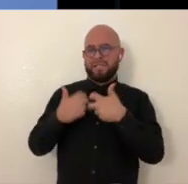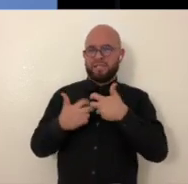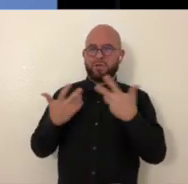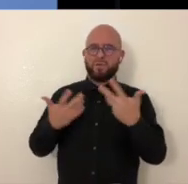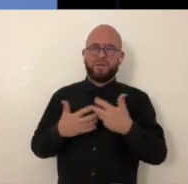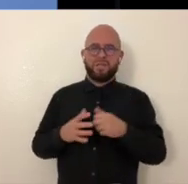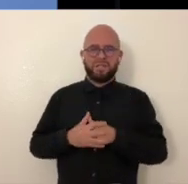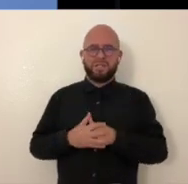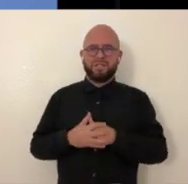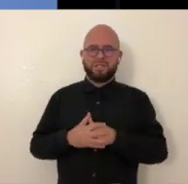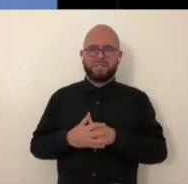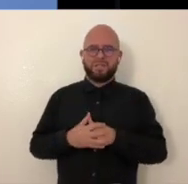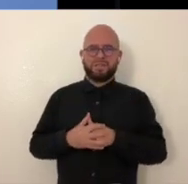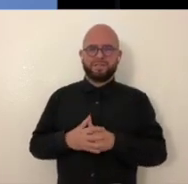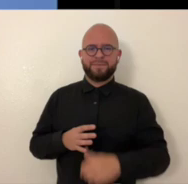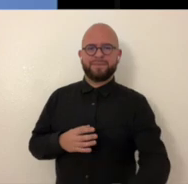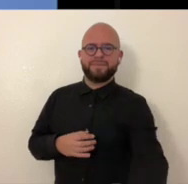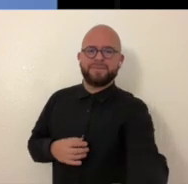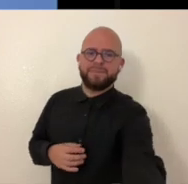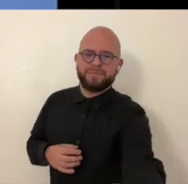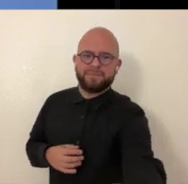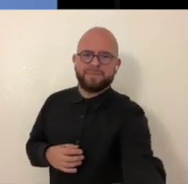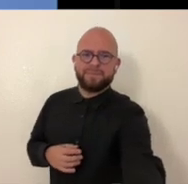of talking about one of my medical conditions,